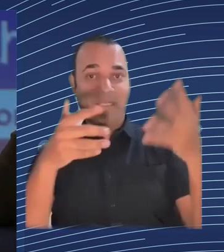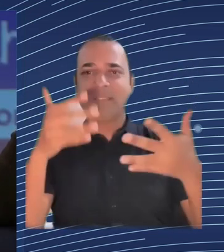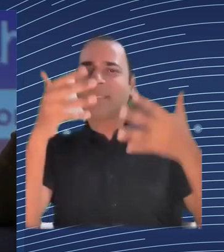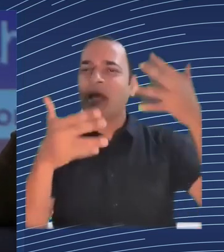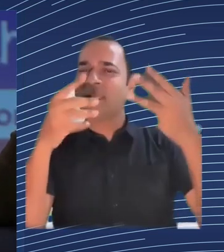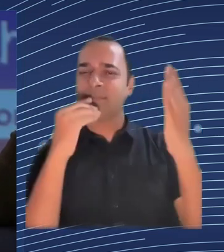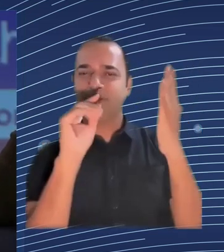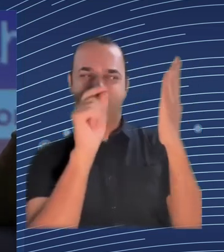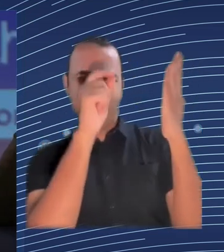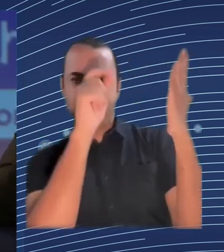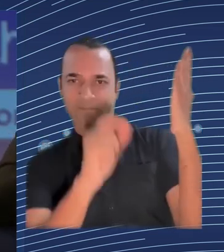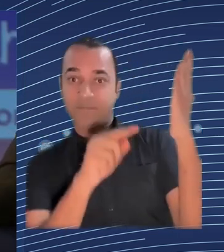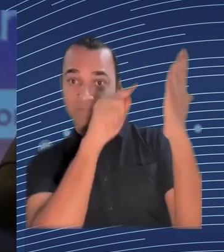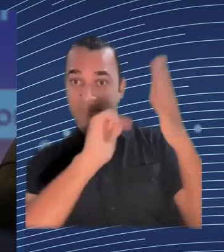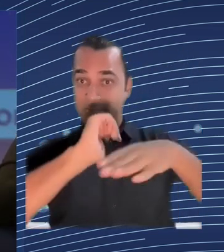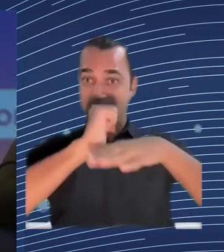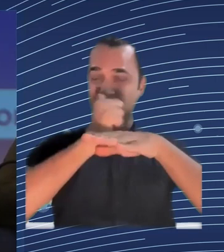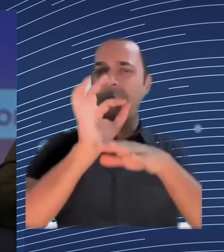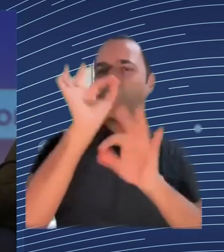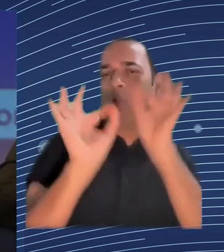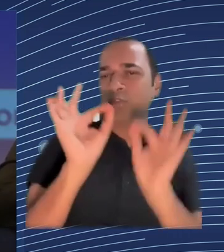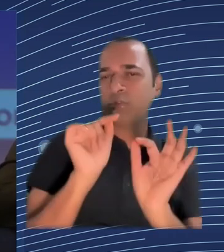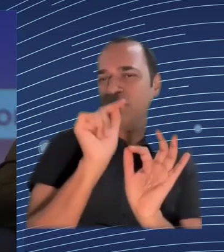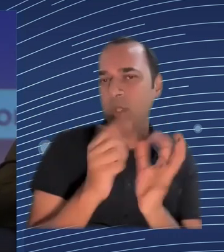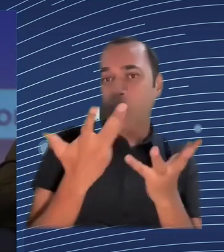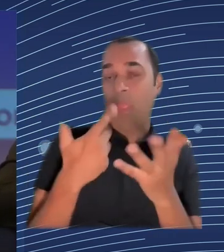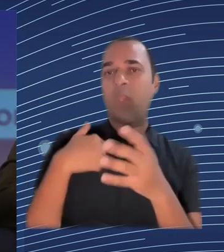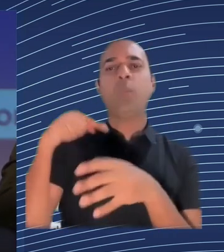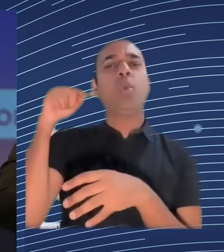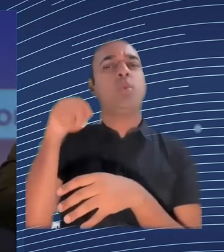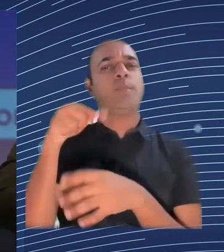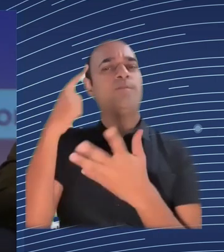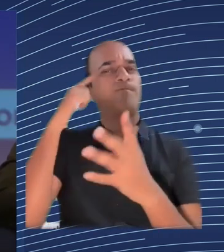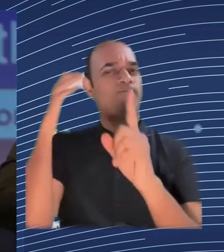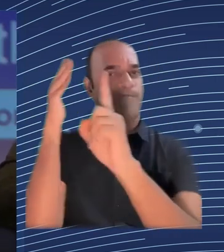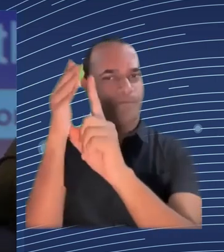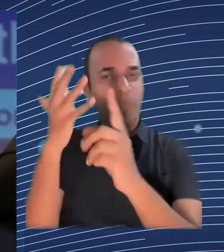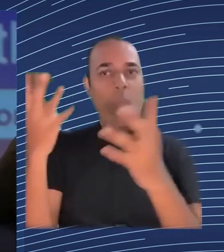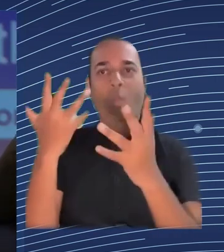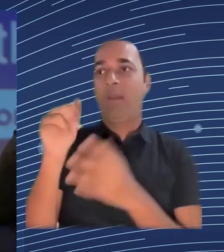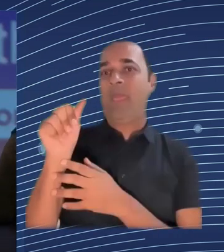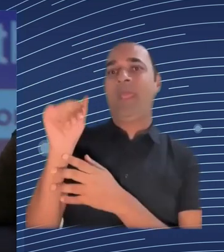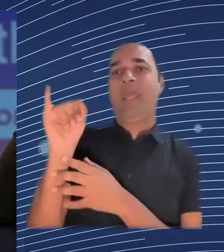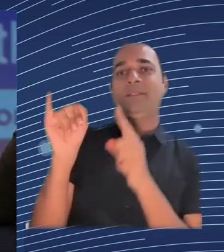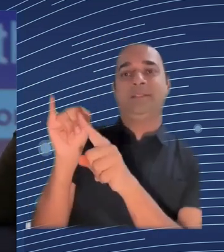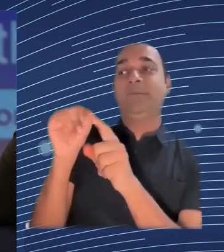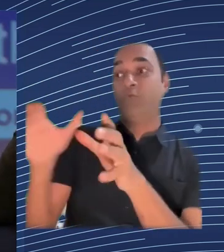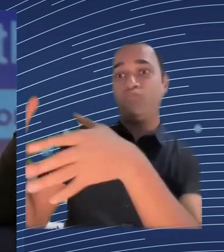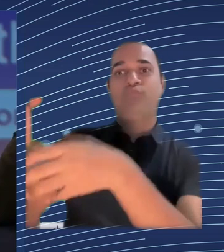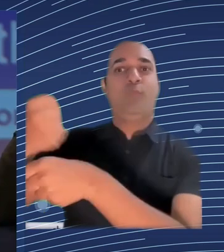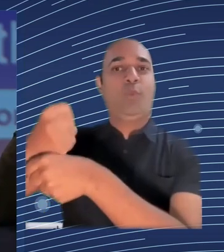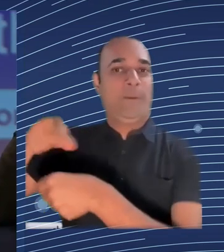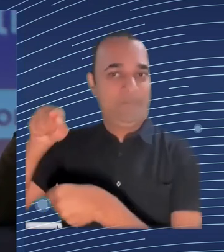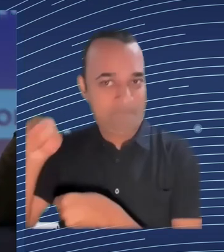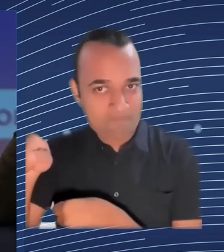use it for that we've approved here are the use cases you cannot and certain things like recruiting promotions things like